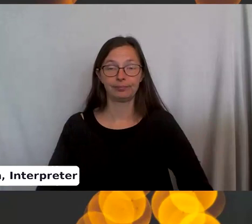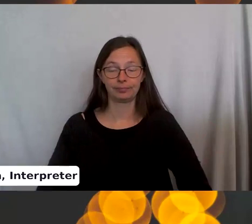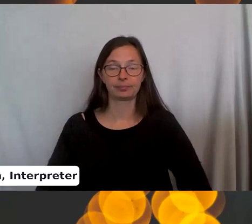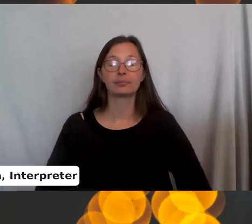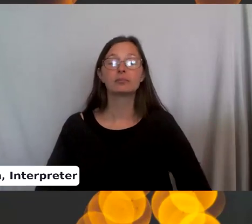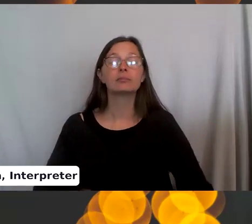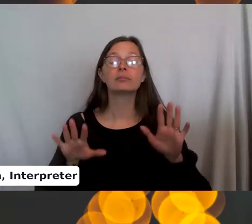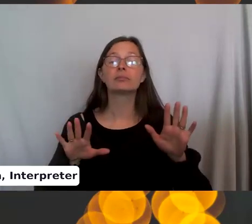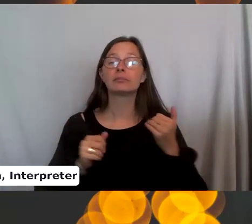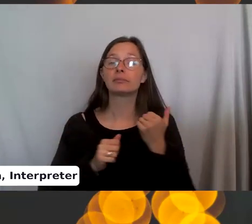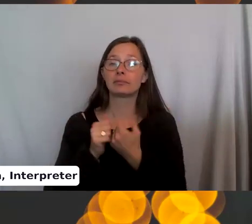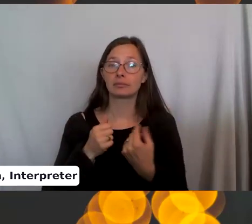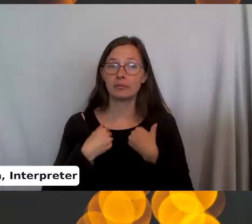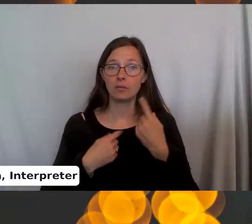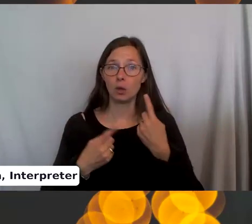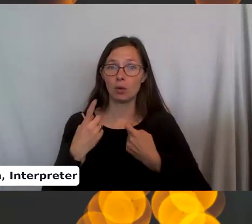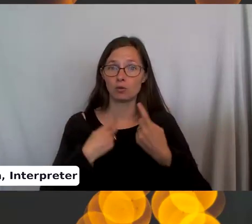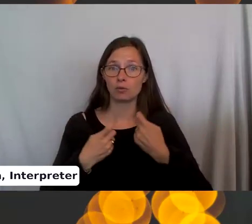Does anyone have any questions?